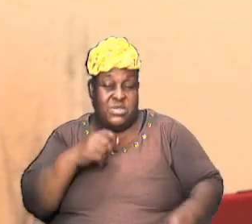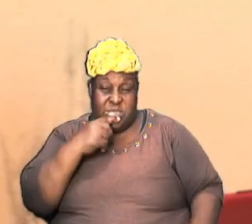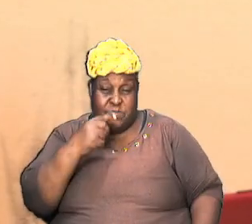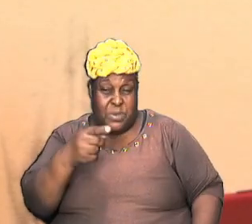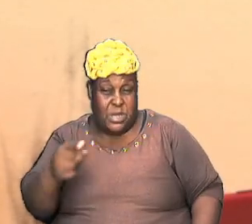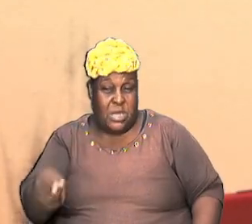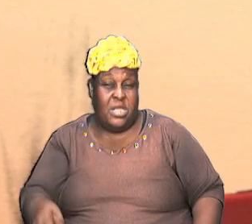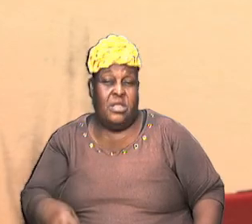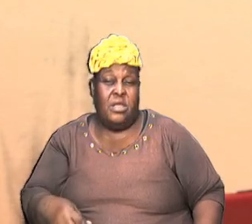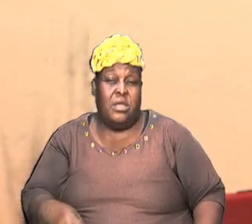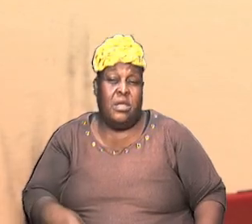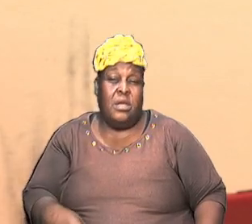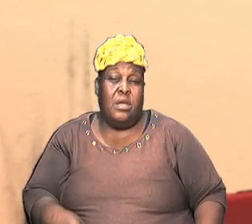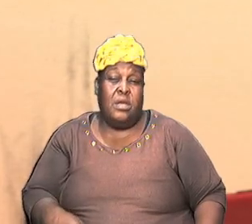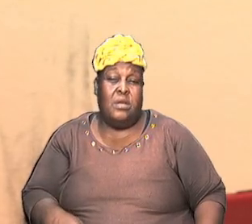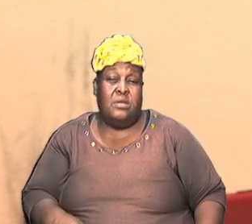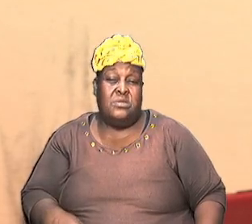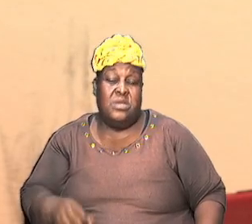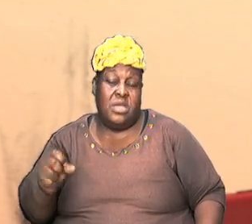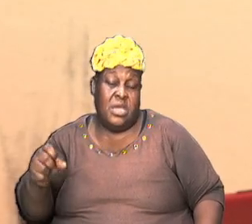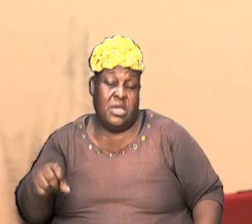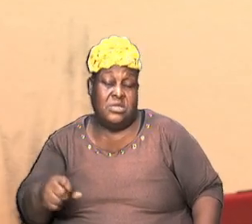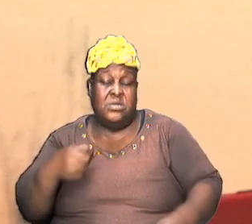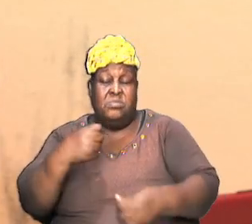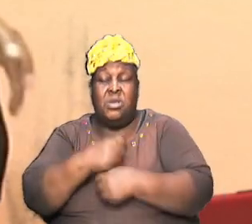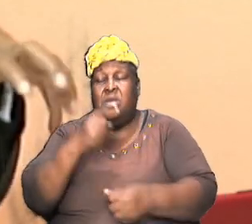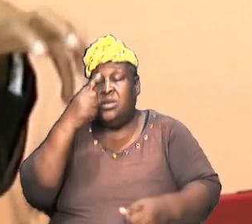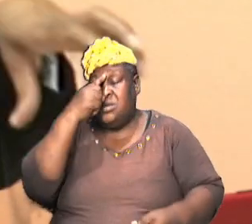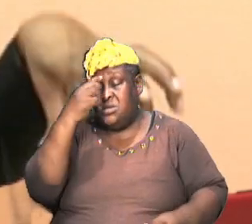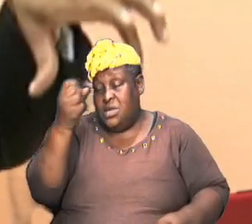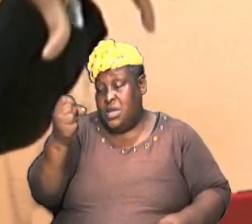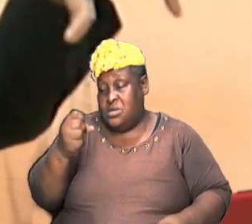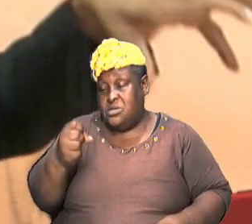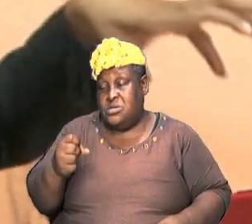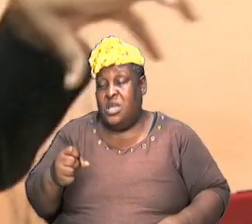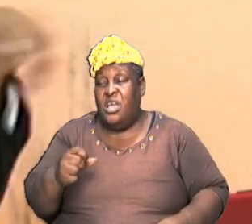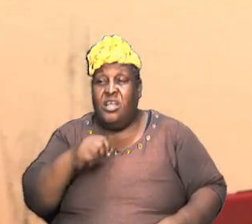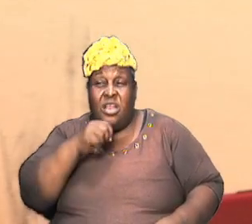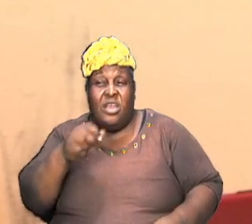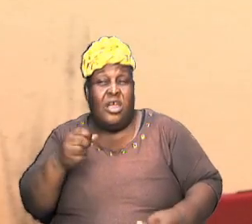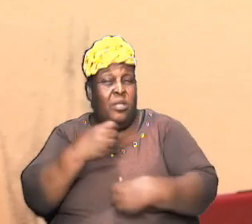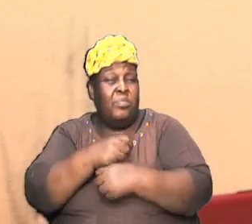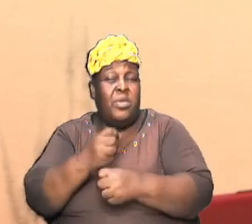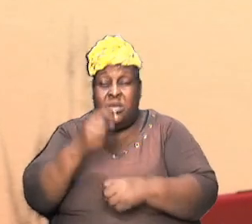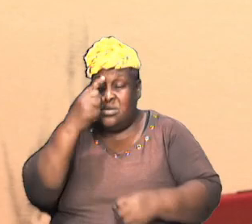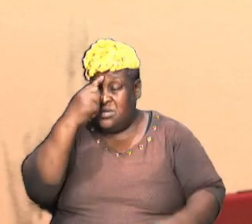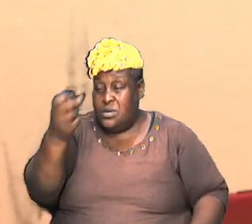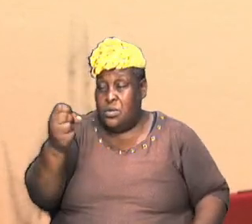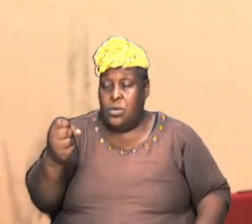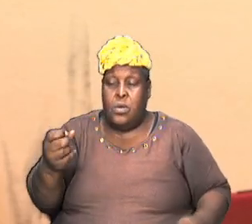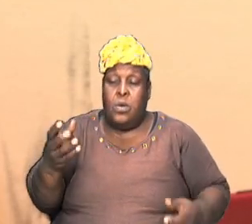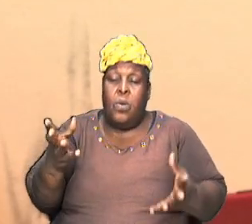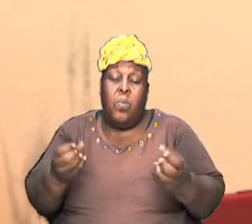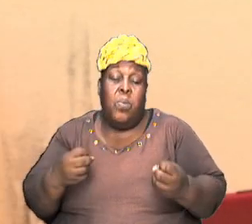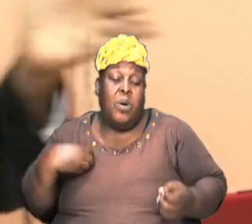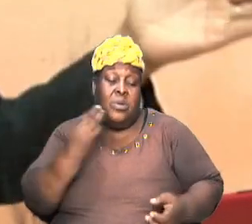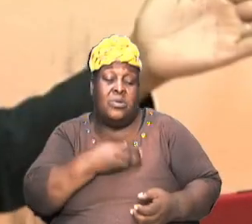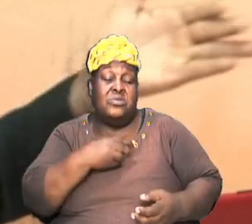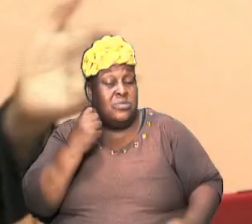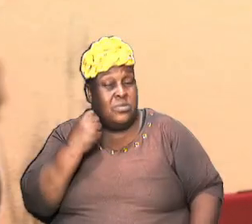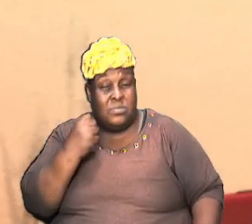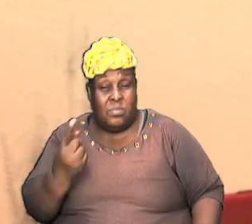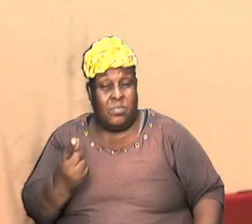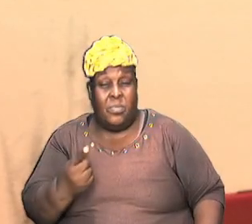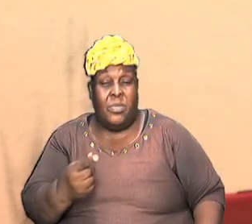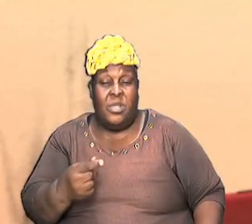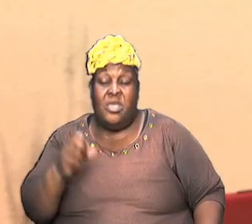boy they're not making sense or yes they're making sense and we are talking what is supposed to be said and so I want us to understand so yes we